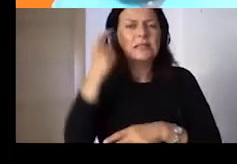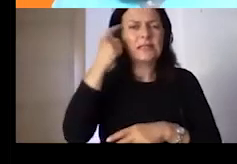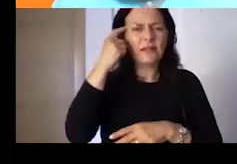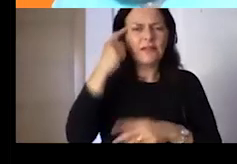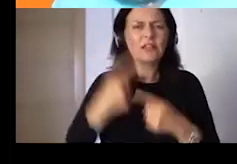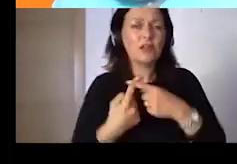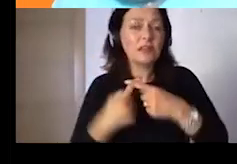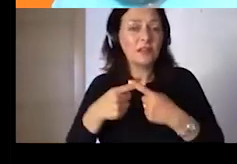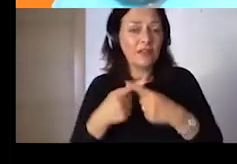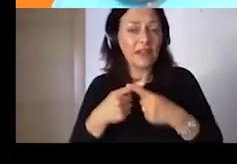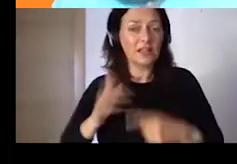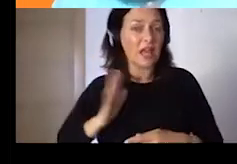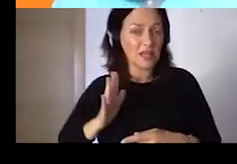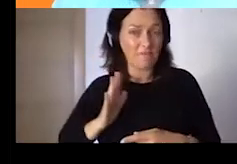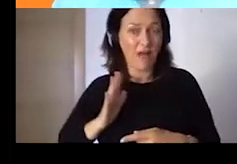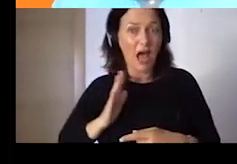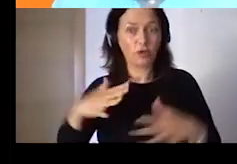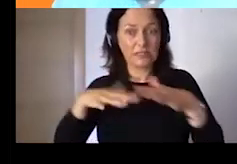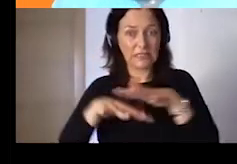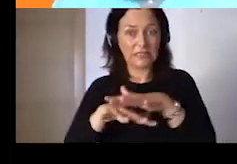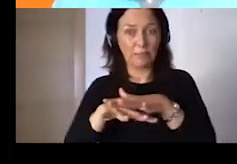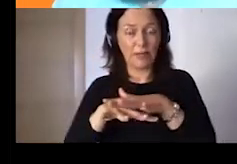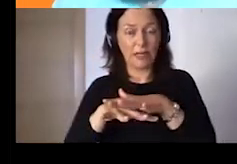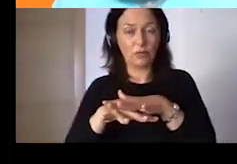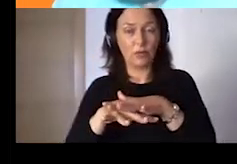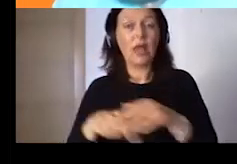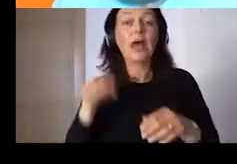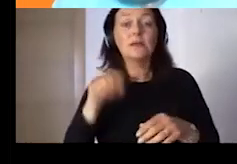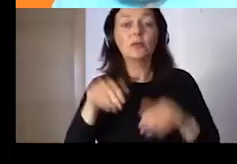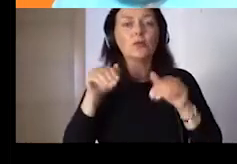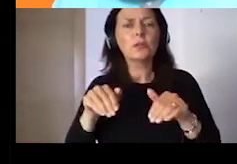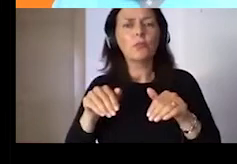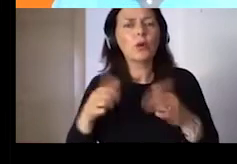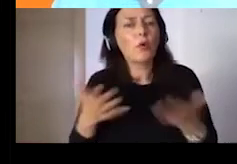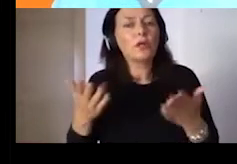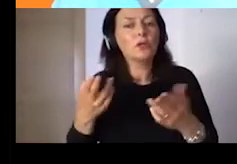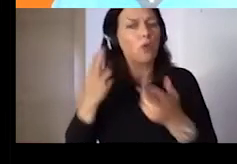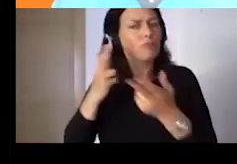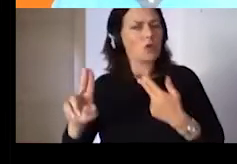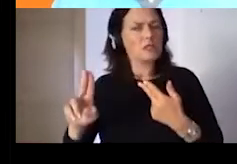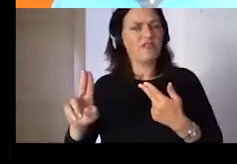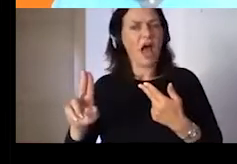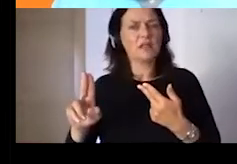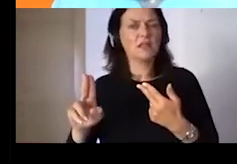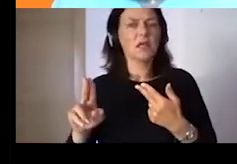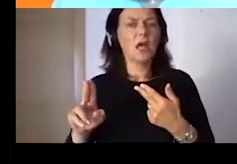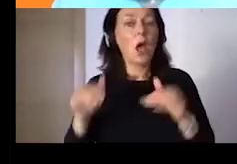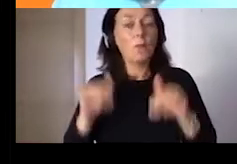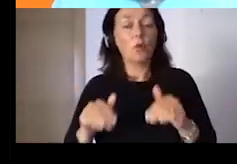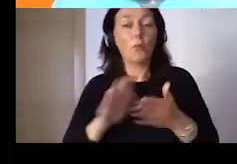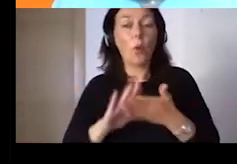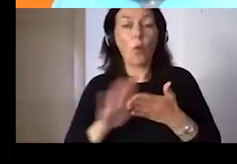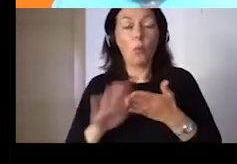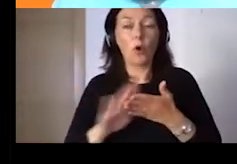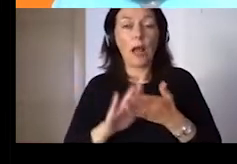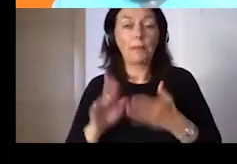should react quickly. And we should, in a way, take advantage of these situations where people